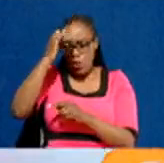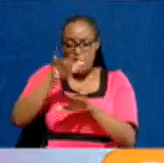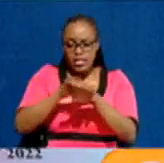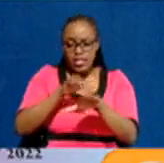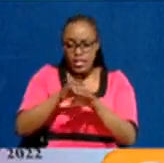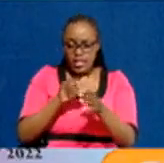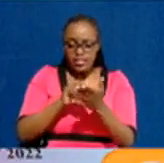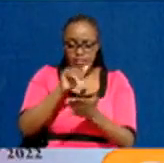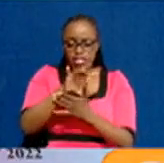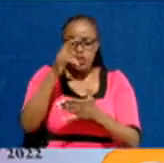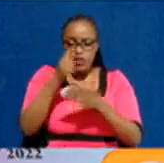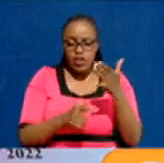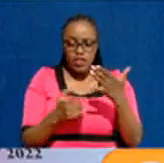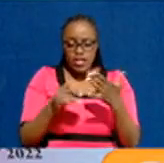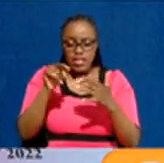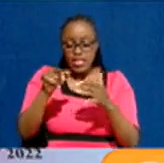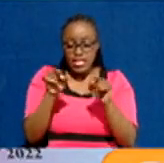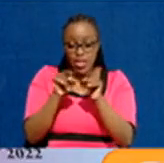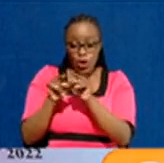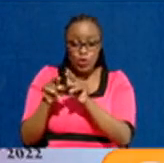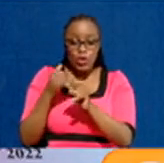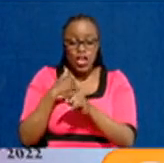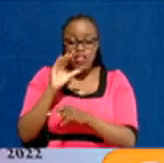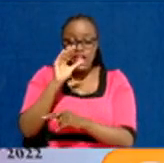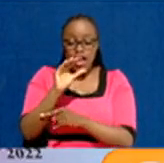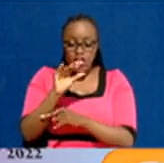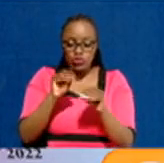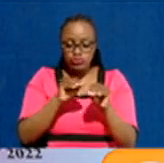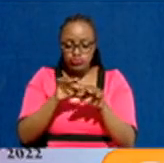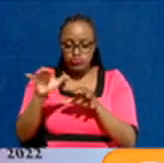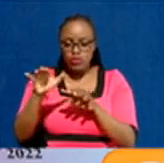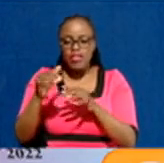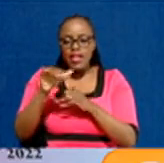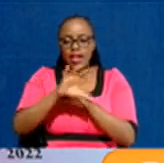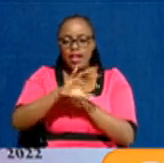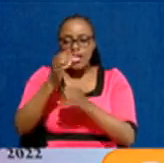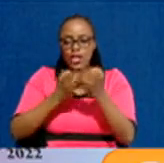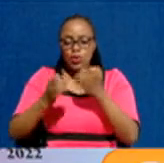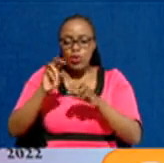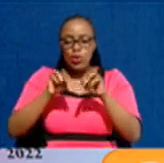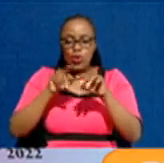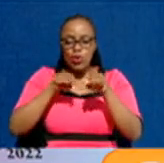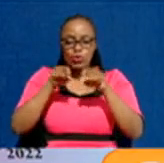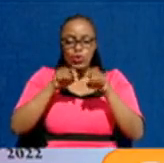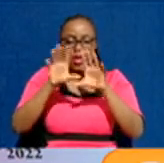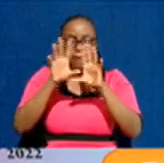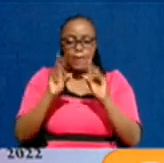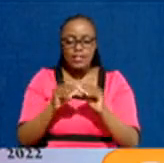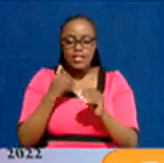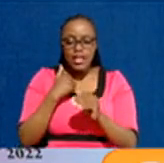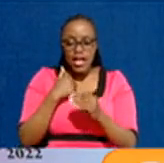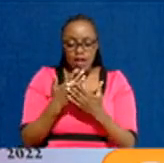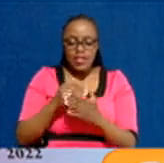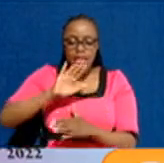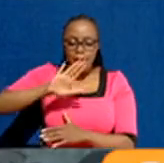tax submissions. And as such, to inject cash flow back into the country's economy, the control of budget has recommended for the settling of